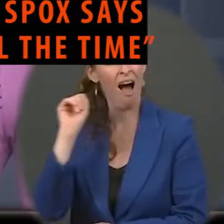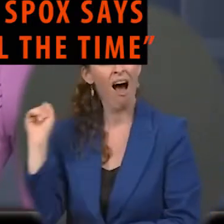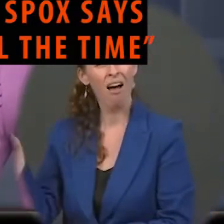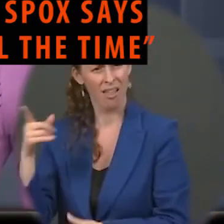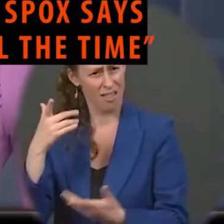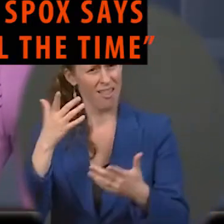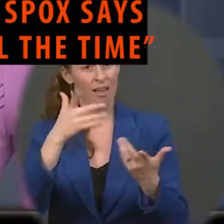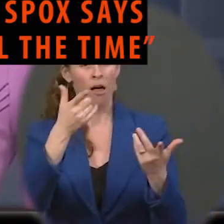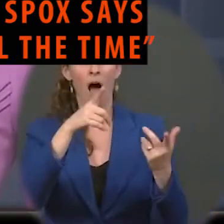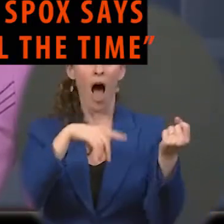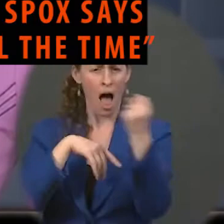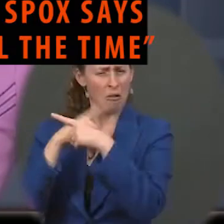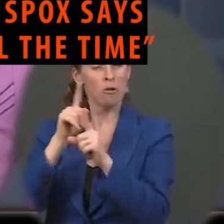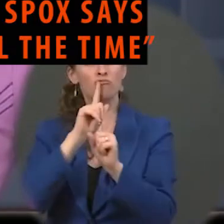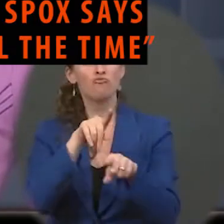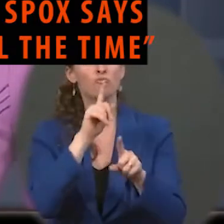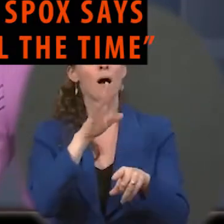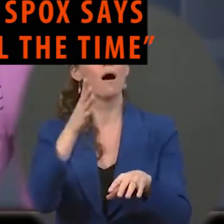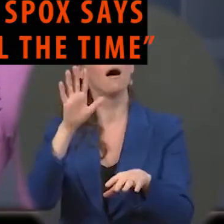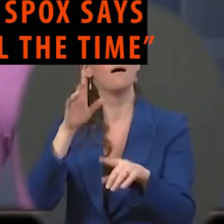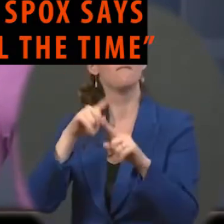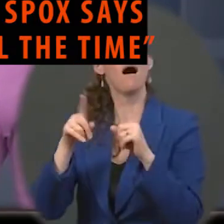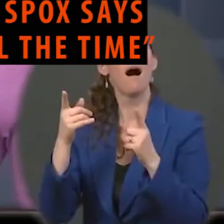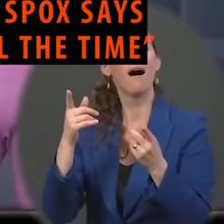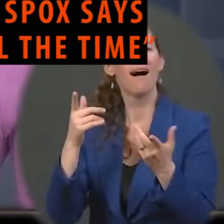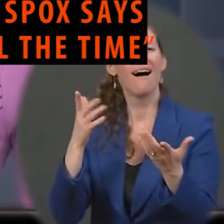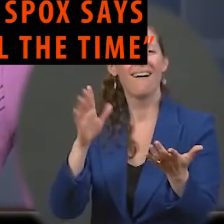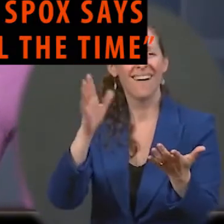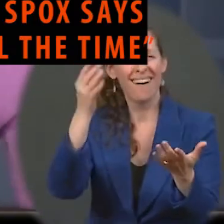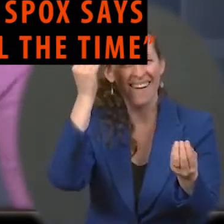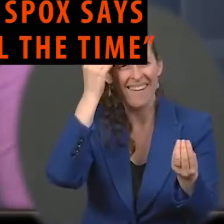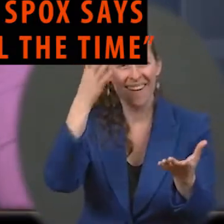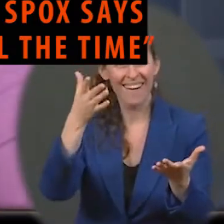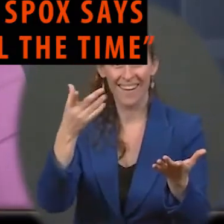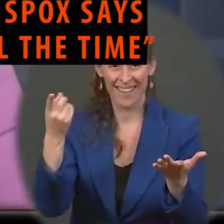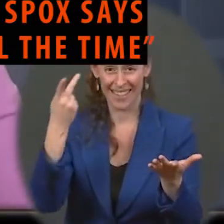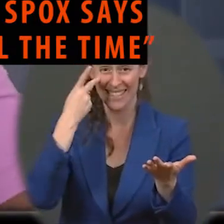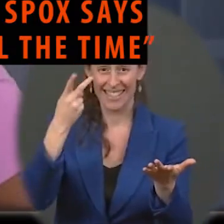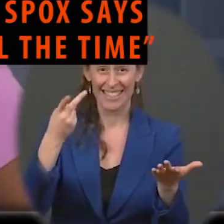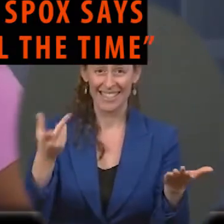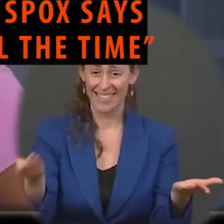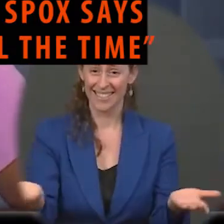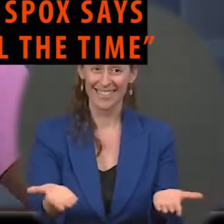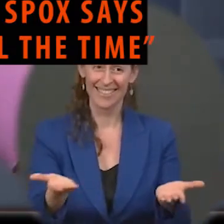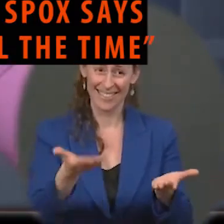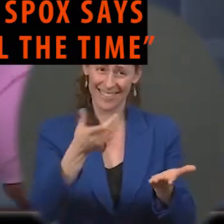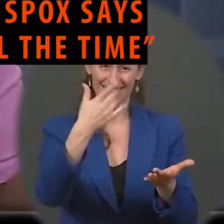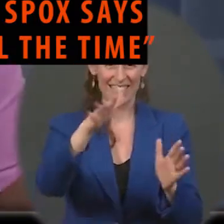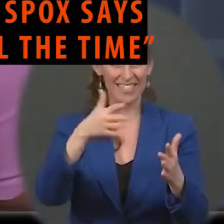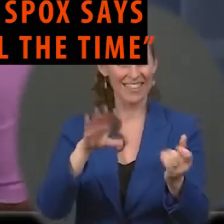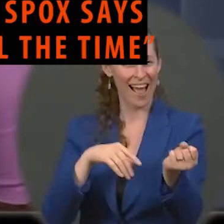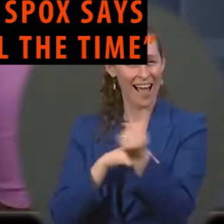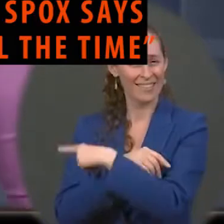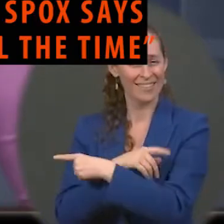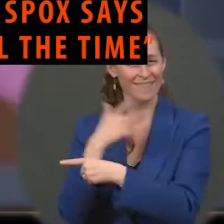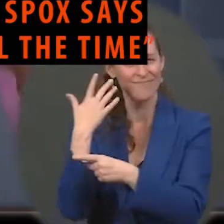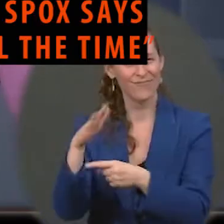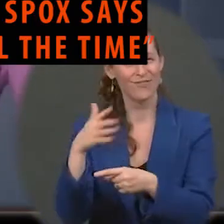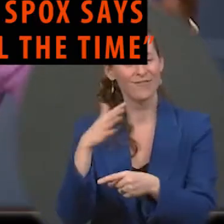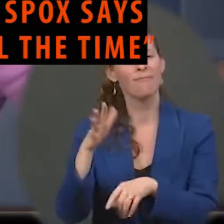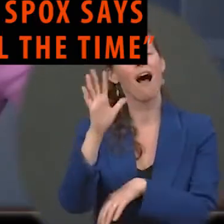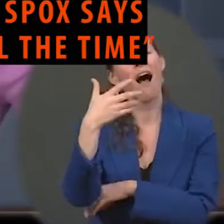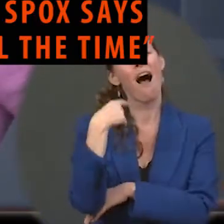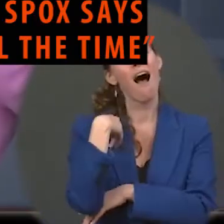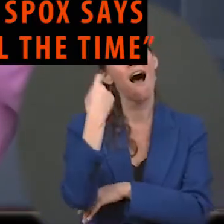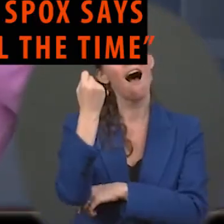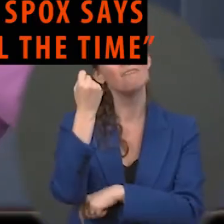I'm just adding my request to that. Martha is here. She tracks that. The someone has not had a chance to ask him. get it. I get it. But